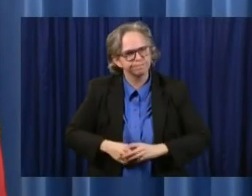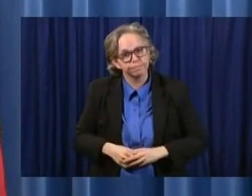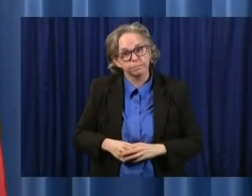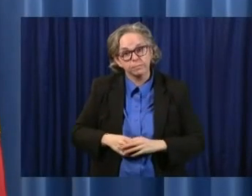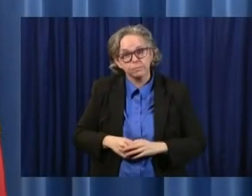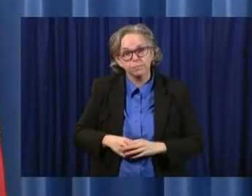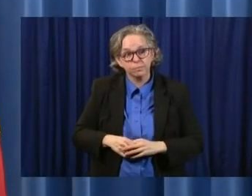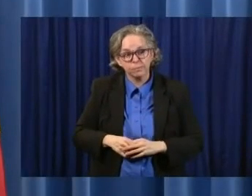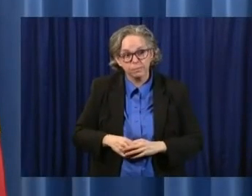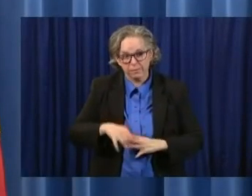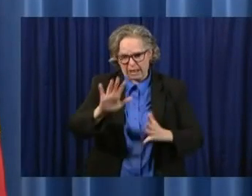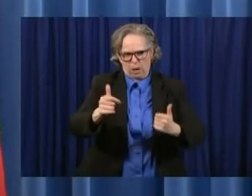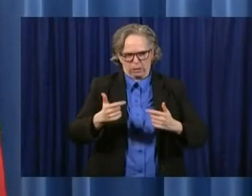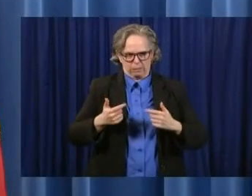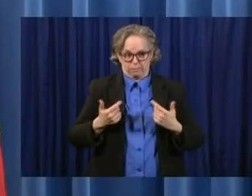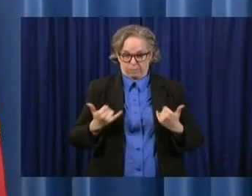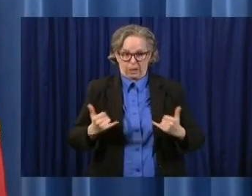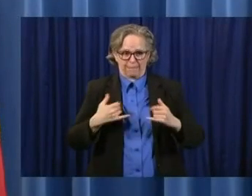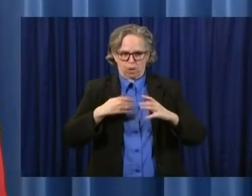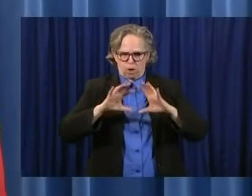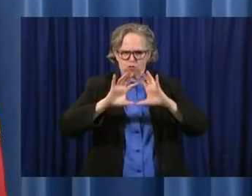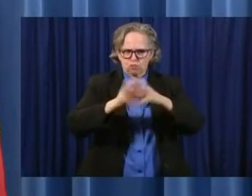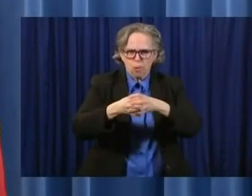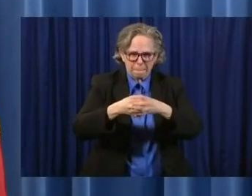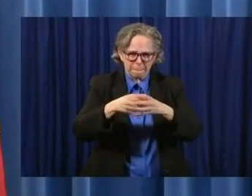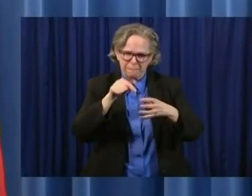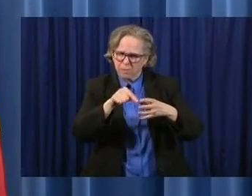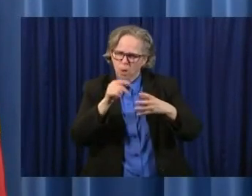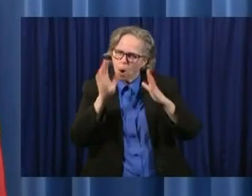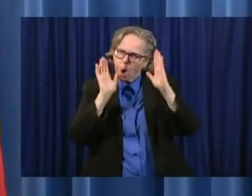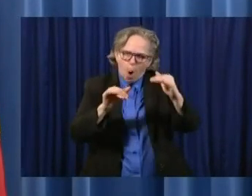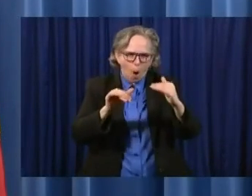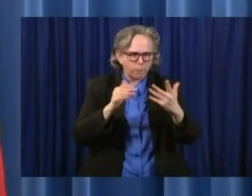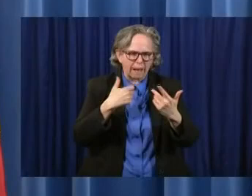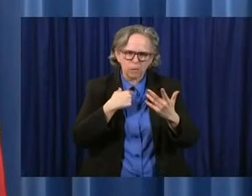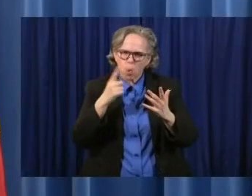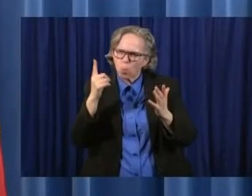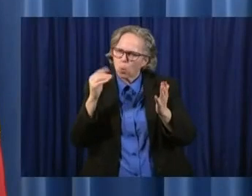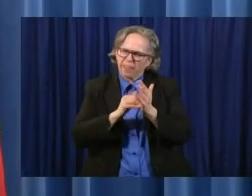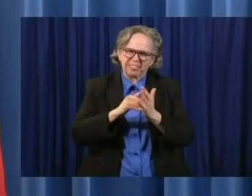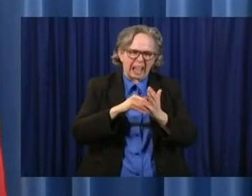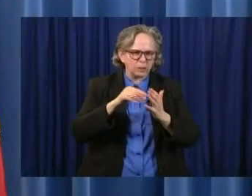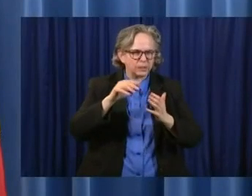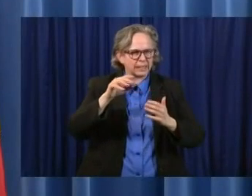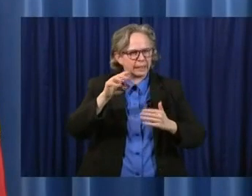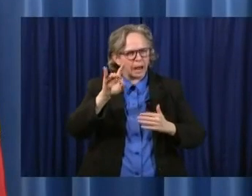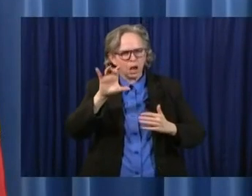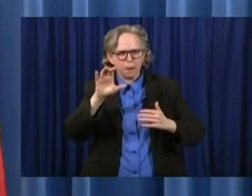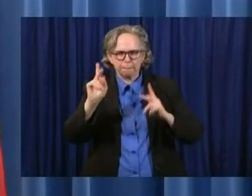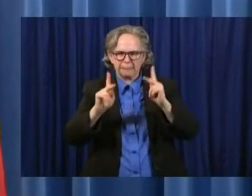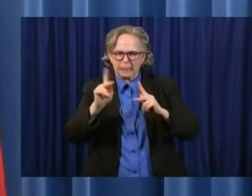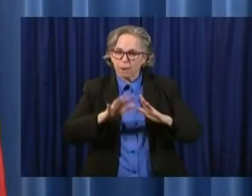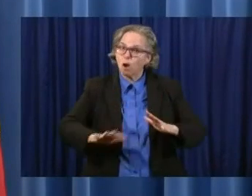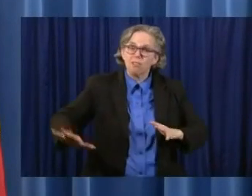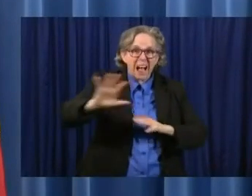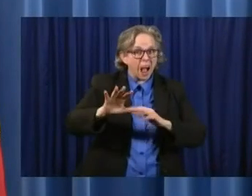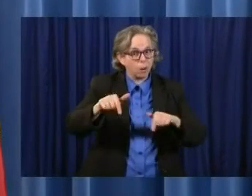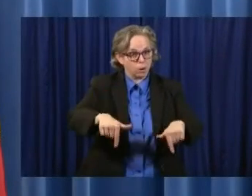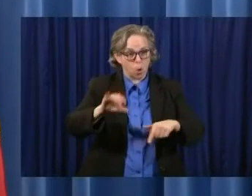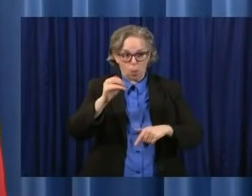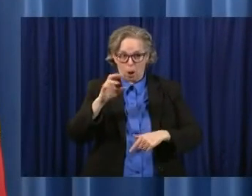that we hope will reach about 1,800 people around the state of Ohio who will do this